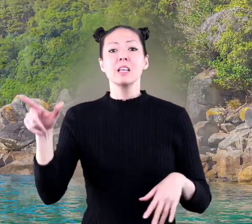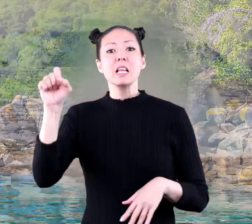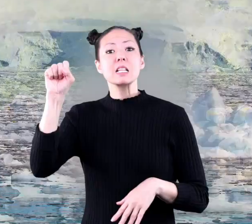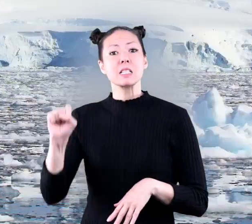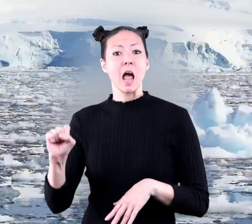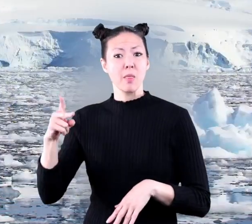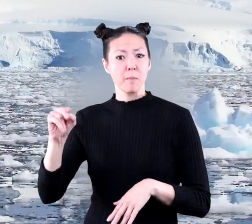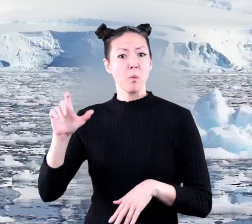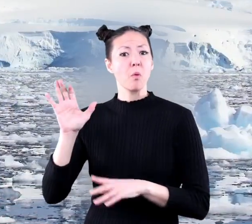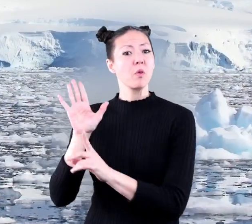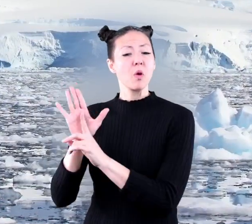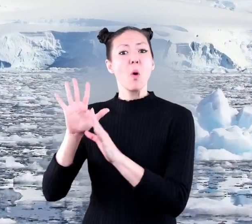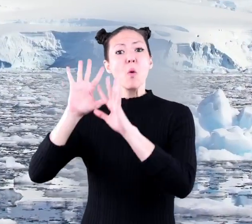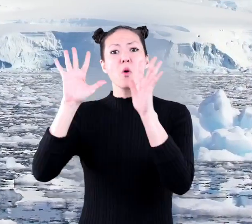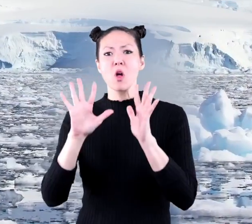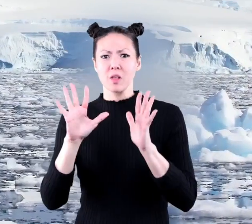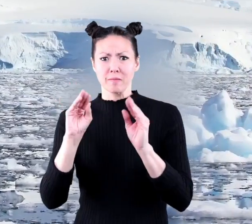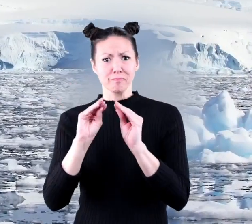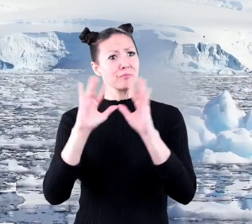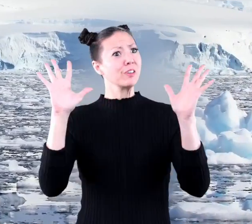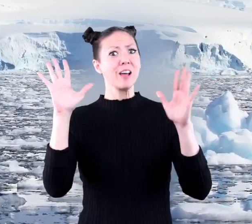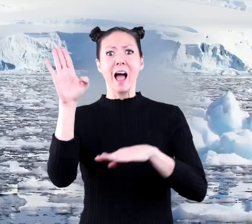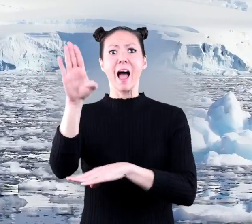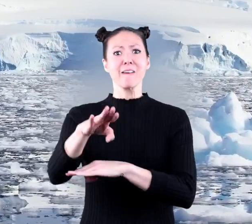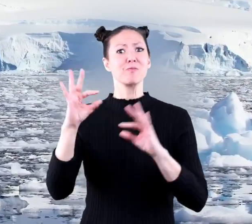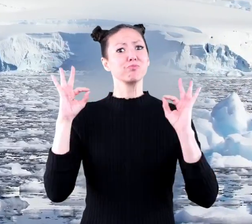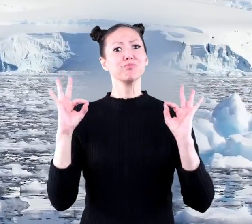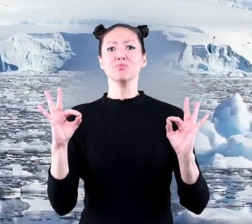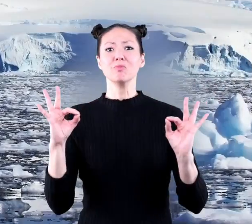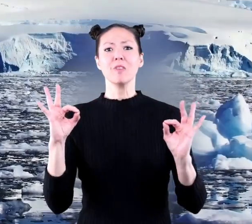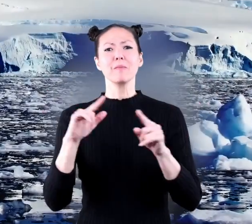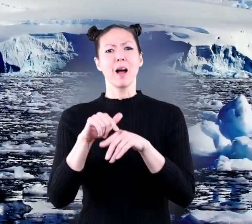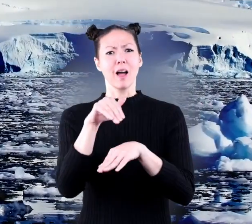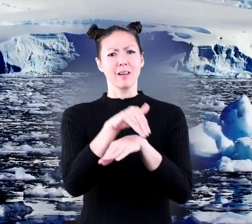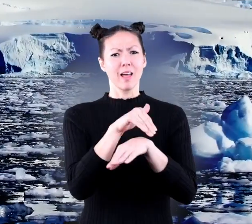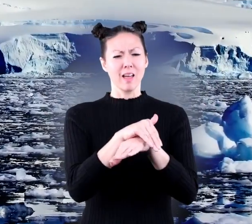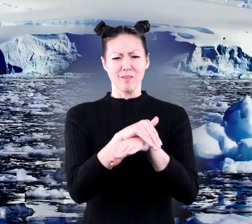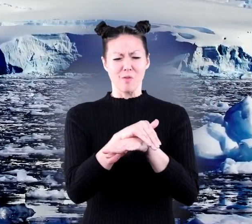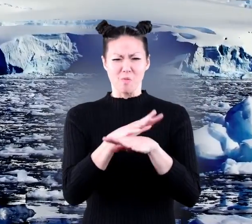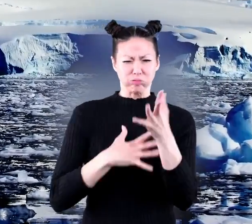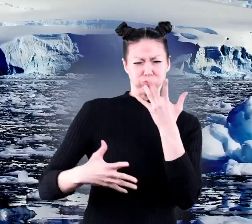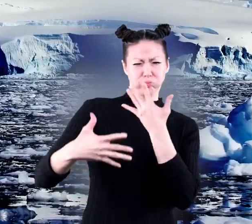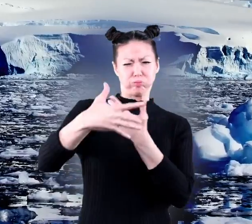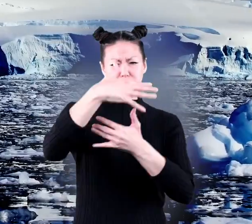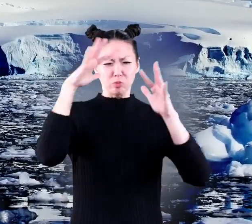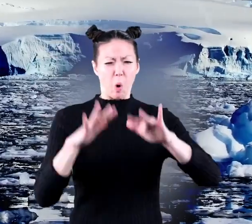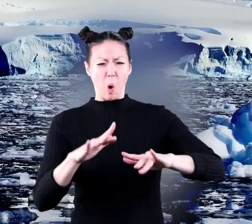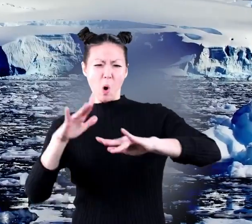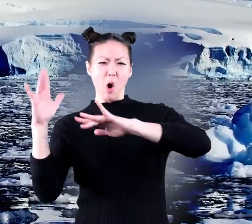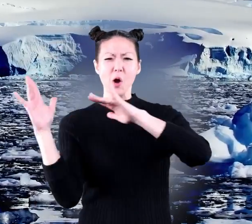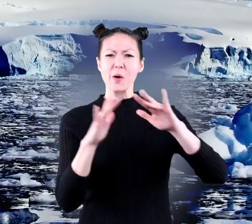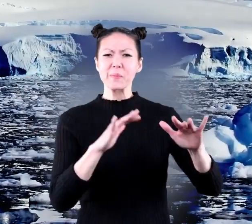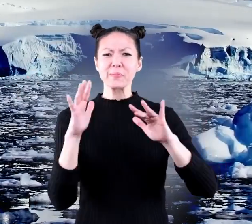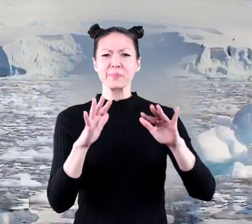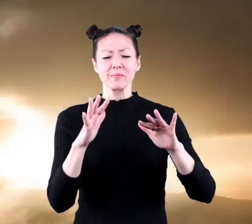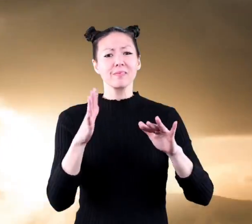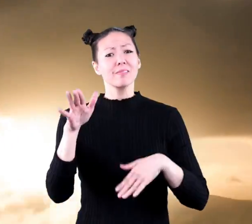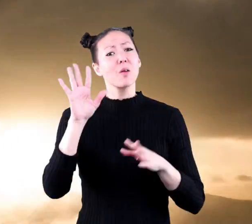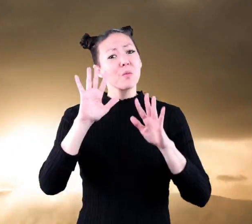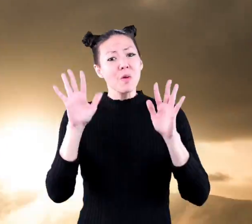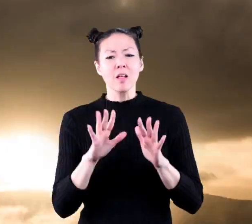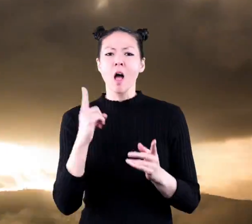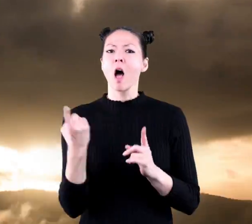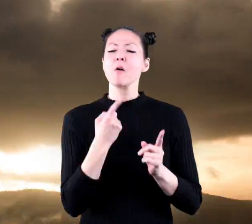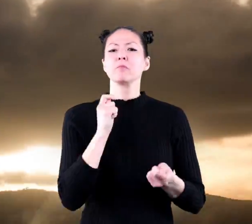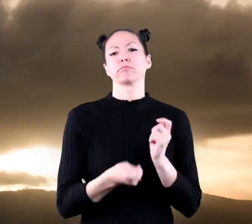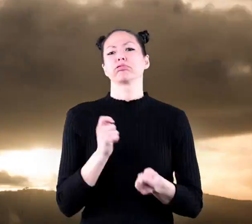And at the South Pole, the weather could be clear in the afternoon, but very stormy by evening. Weather